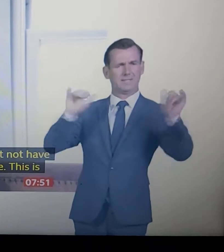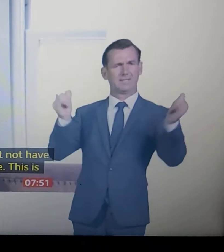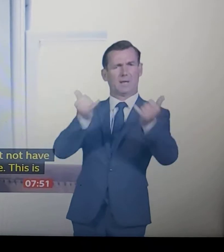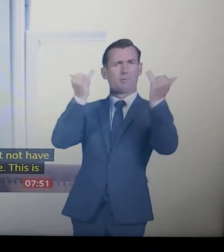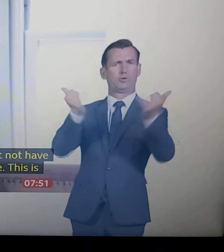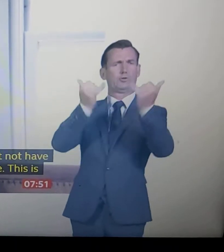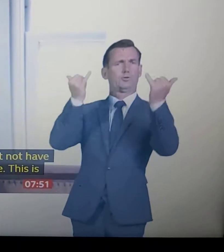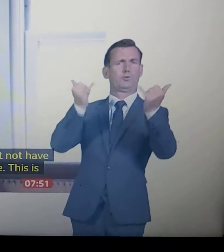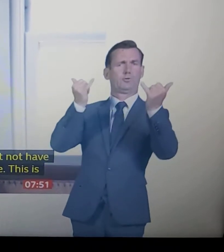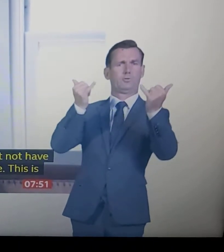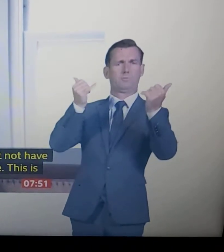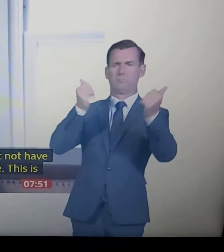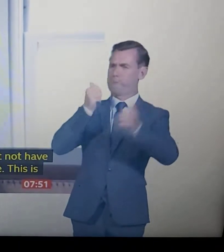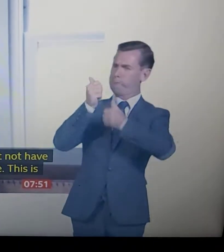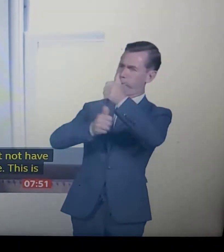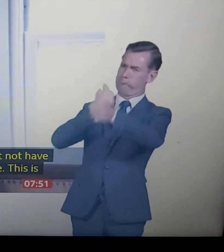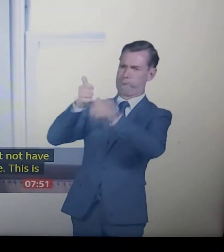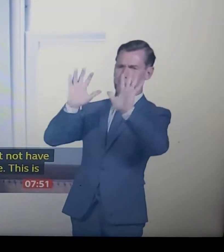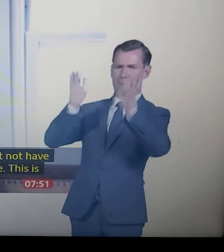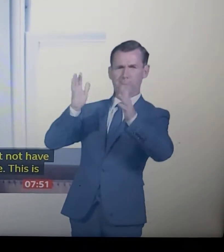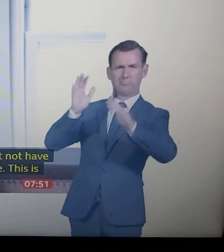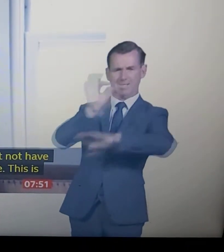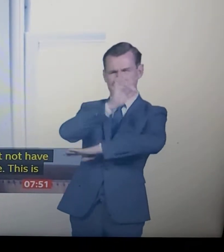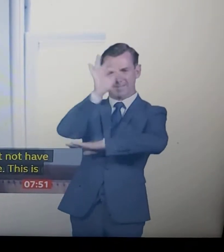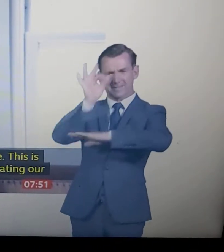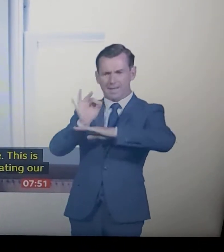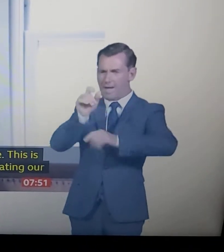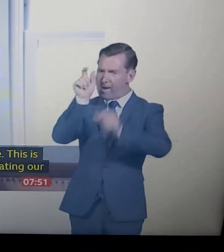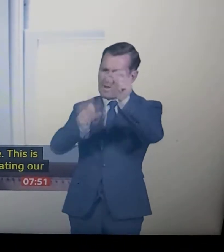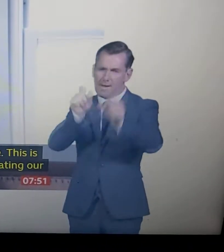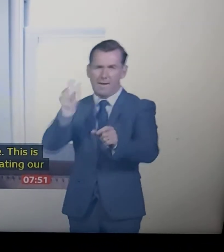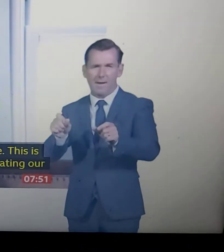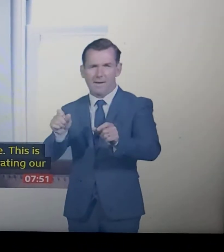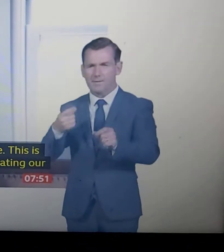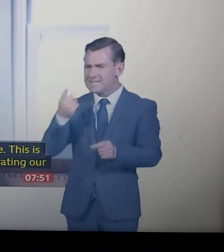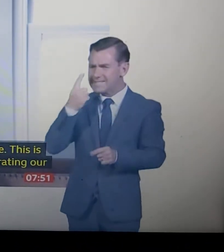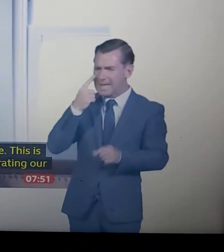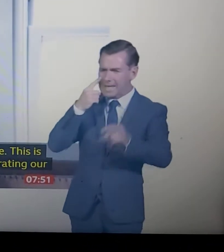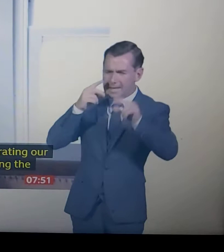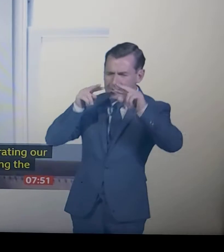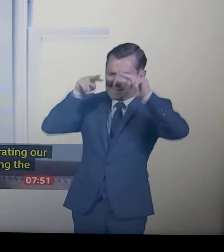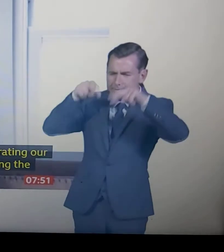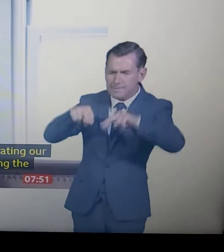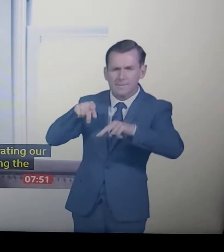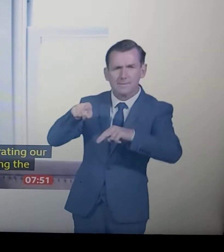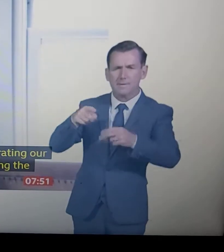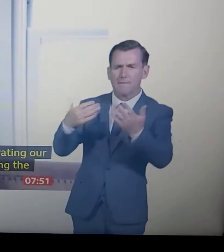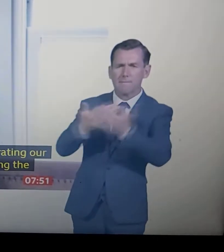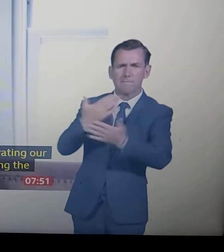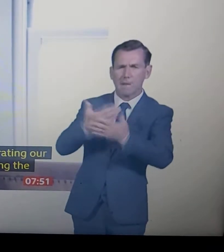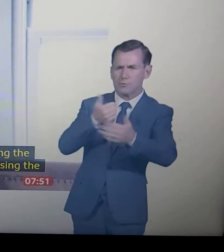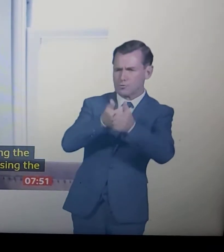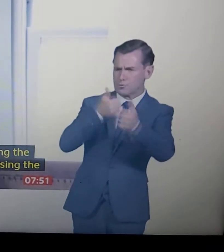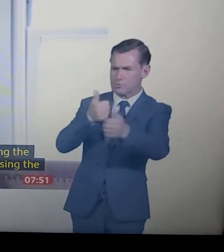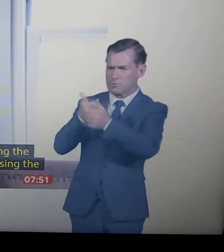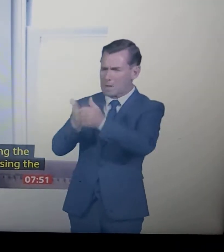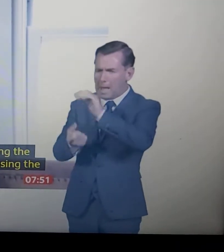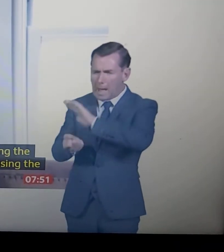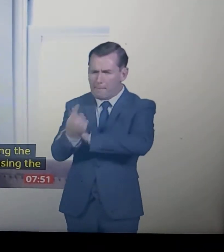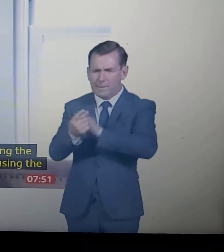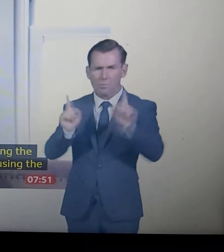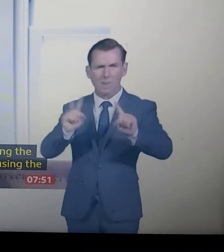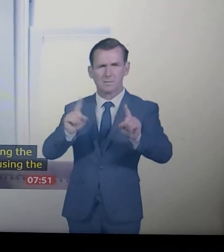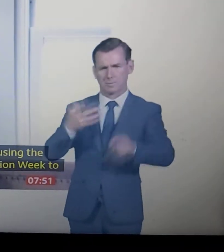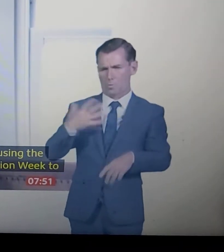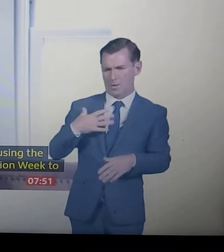platform of London Fashion Week to really look into what's happening in the fashion industry at the moment and to weld the societal debates